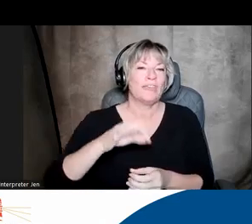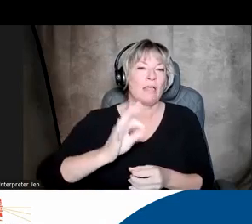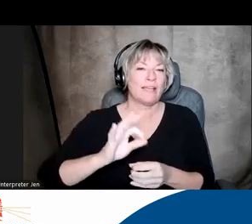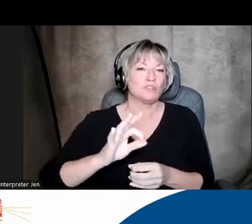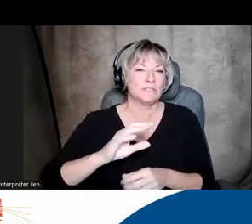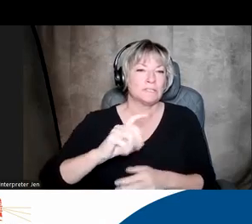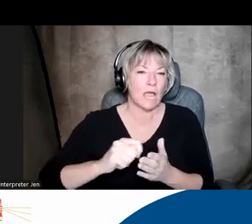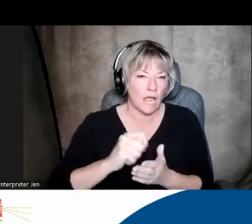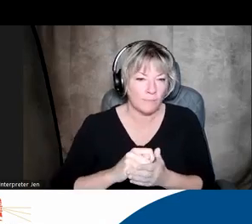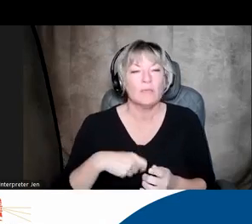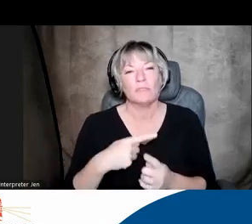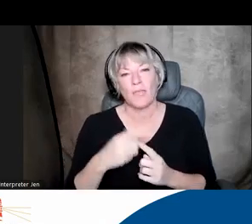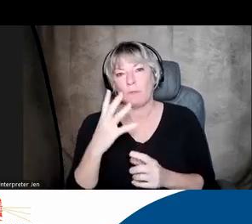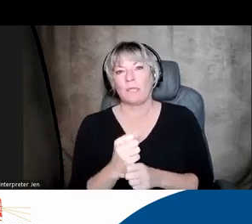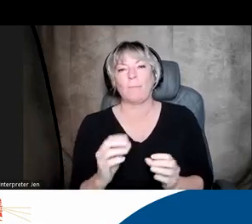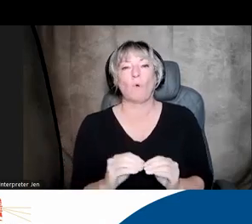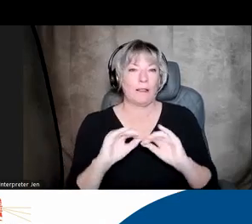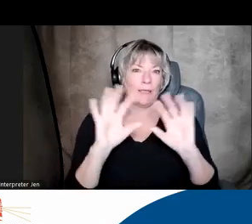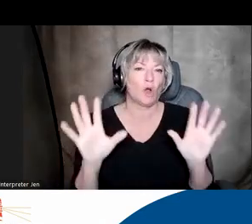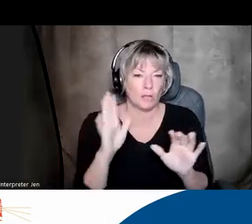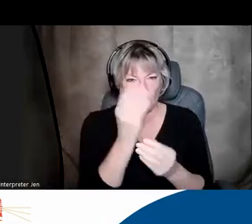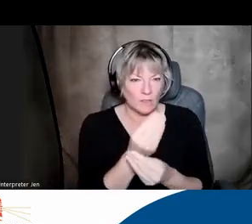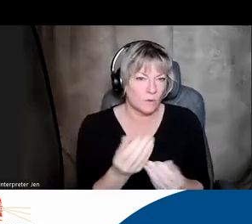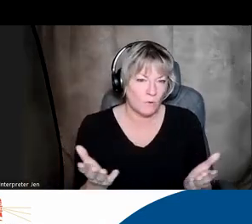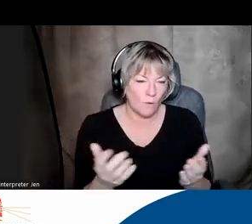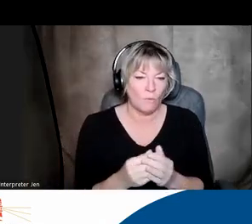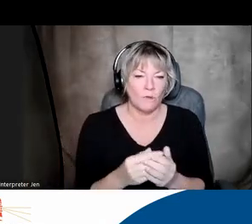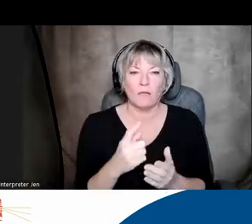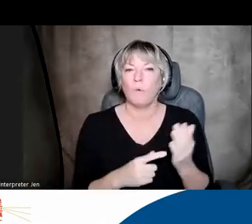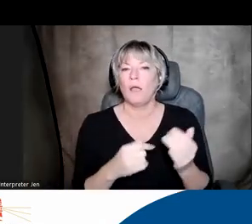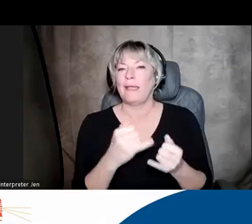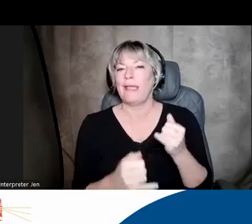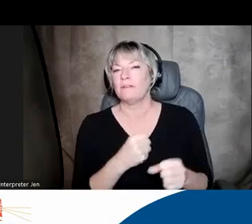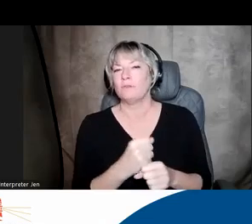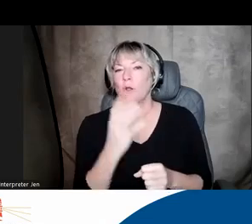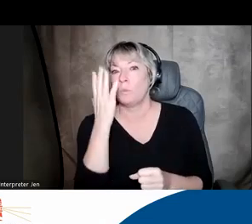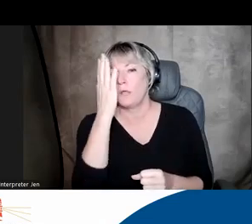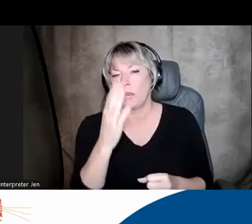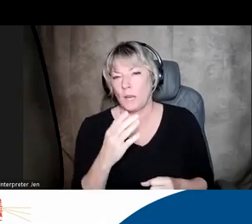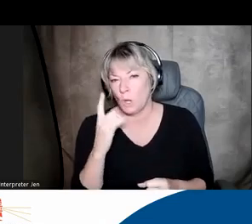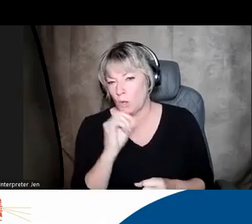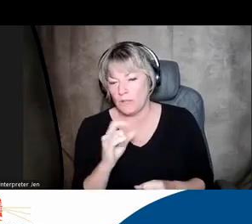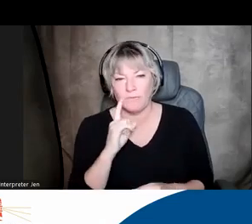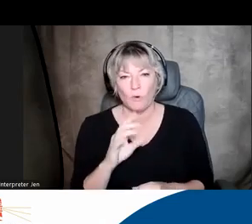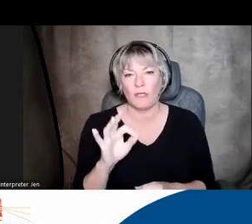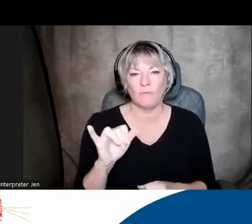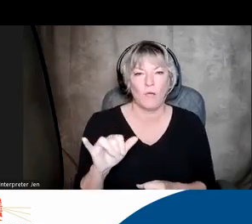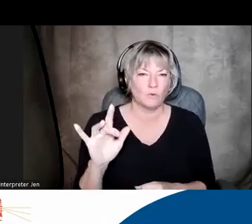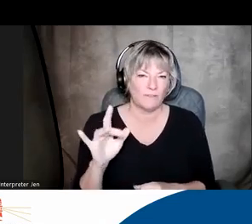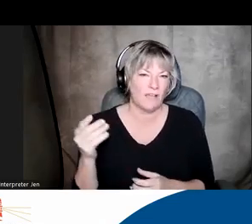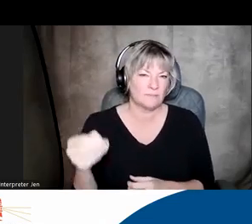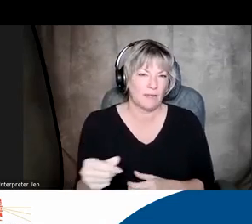clarity that we hope to share with you by then of what the end of year will look like in terms of FY25 spending.